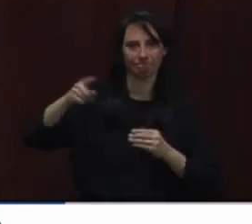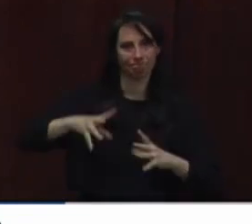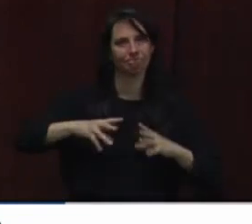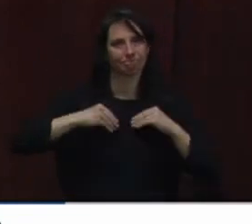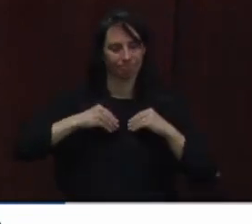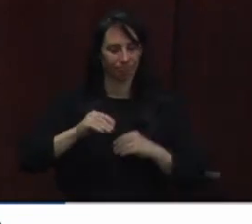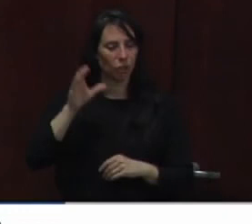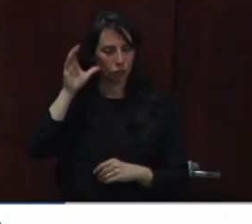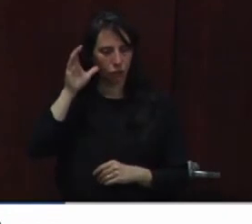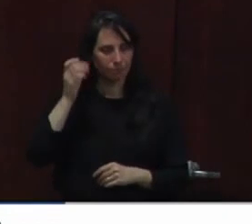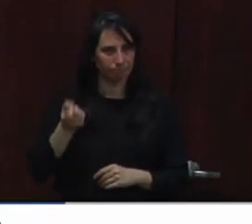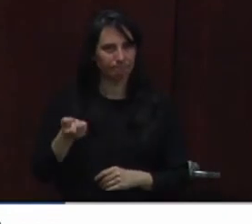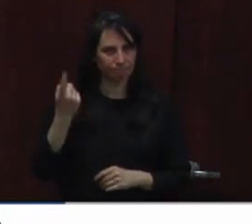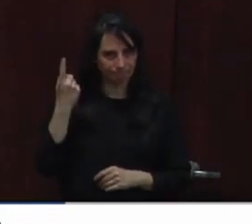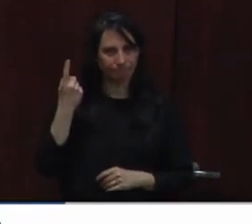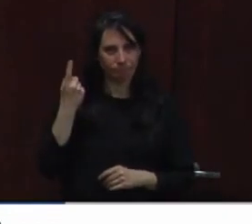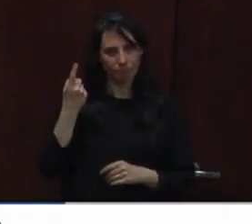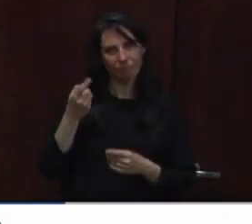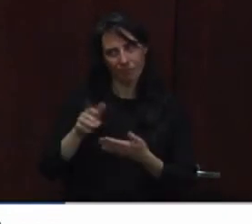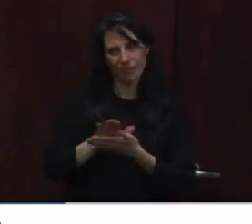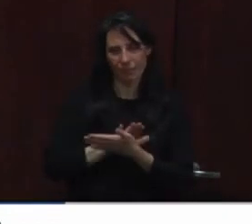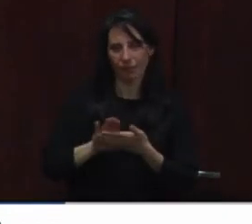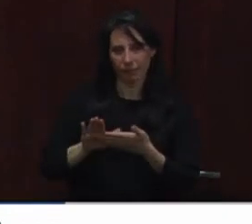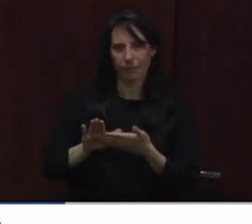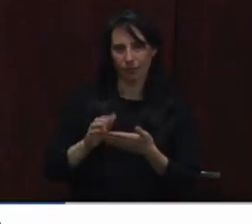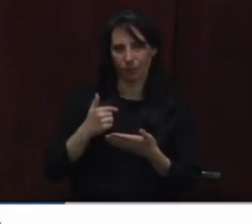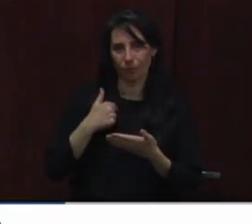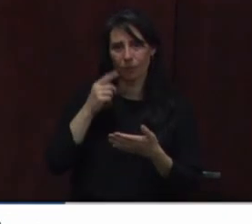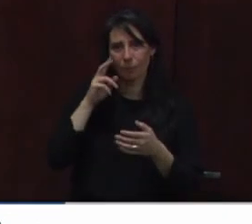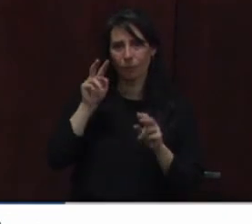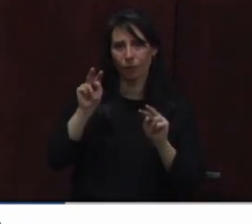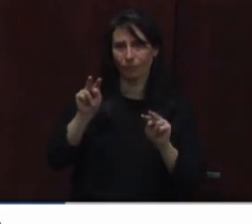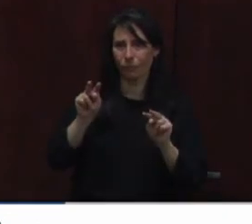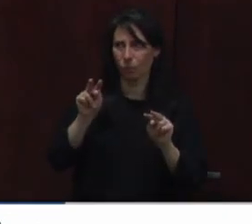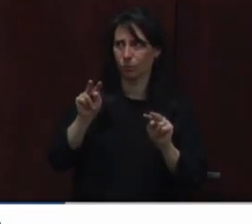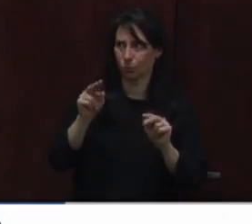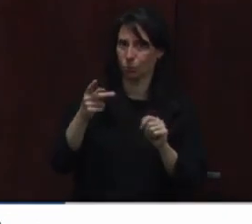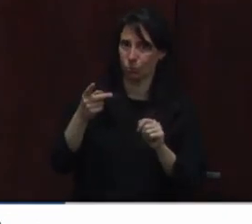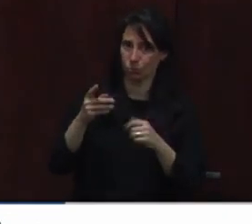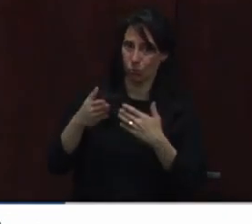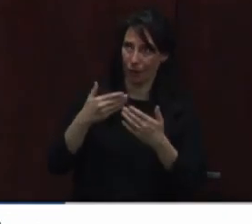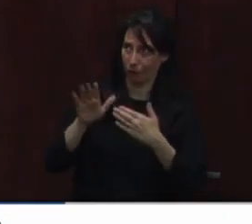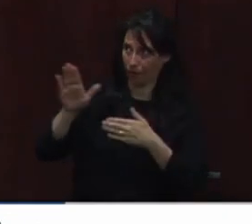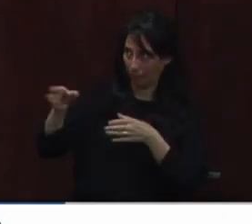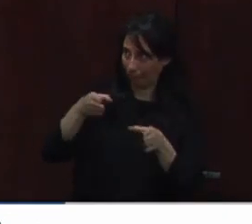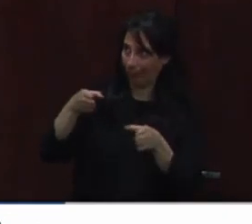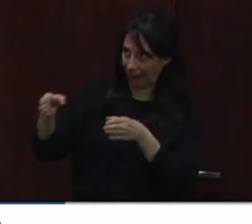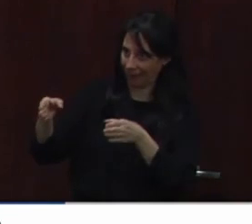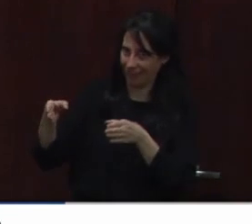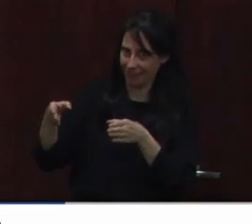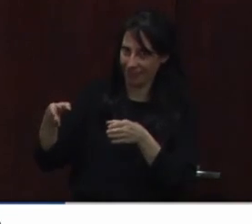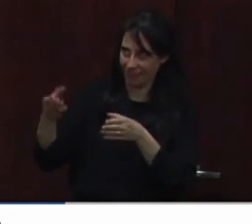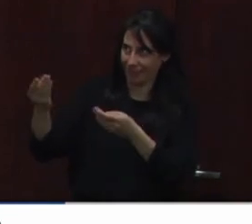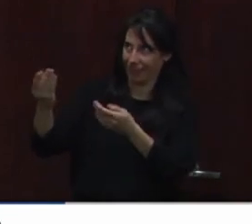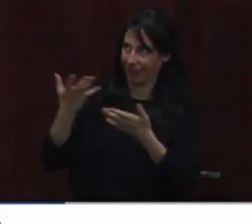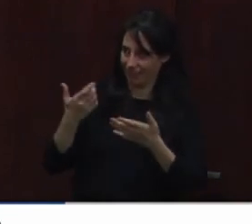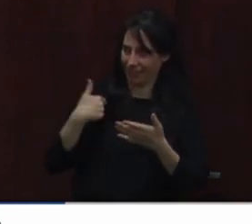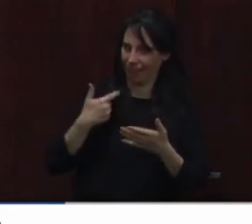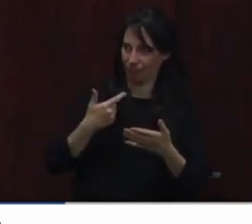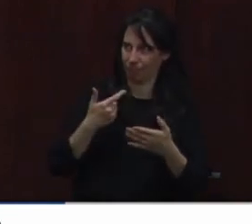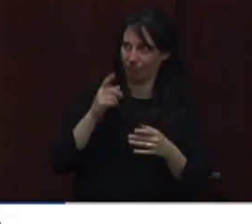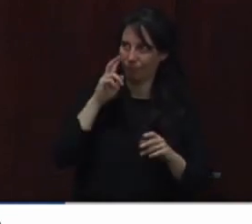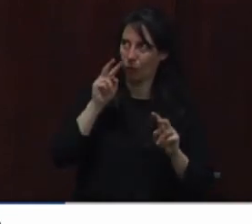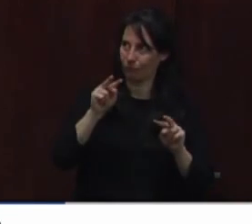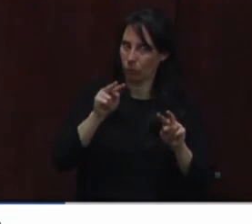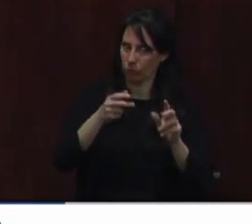and that I look forward to being able to operationalize that guidance but some of that vaccine